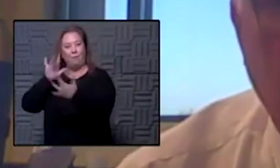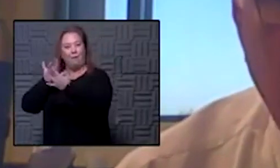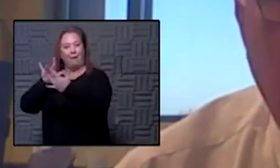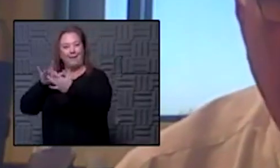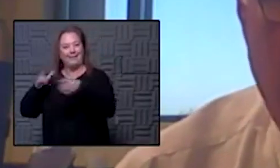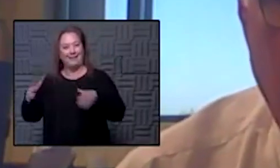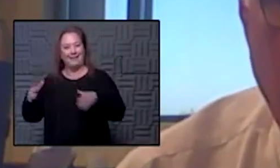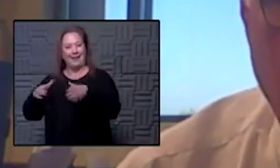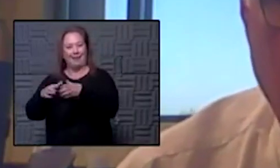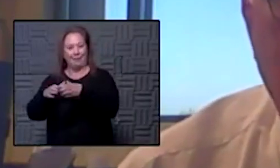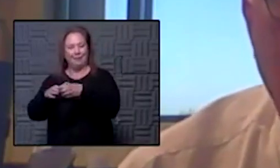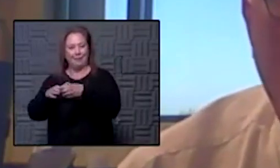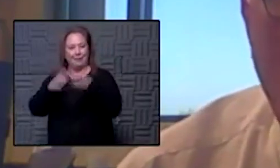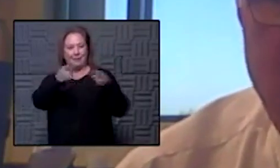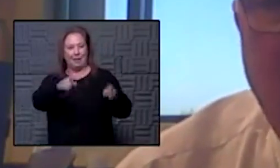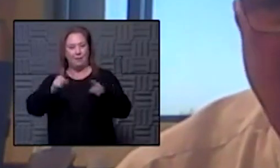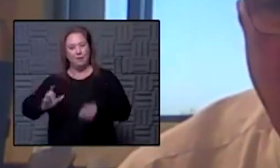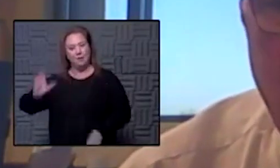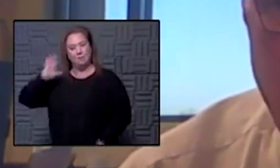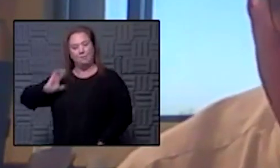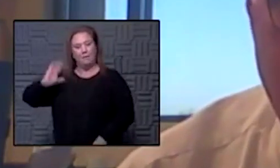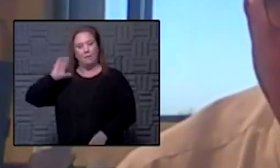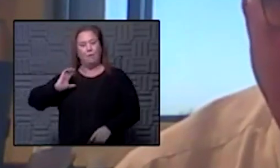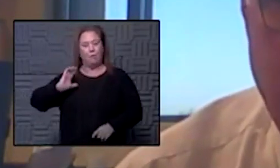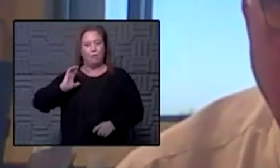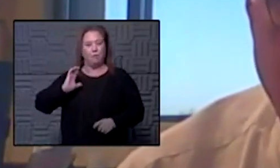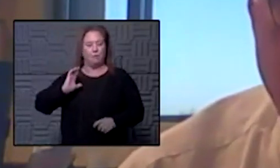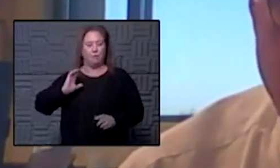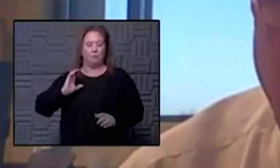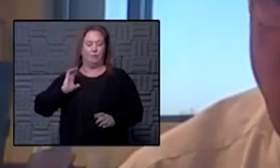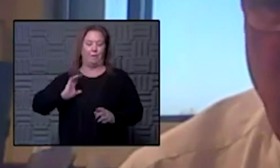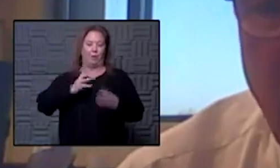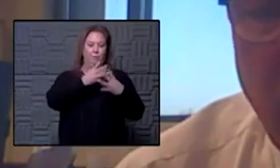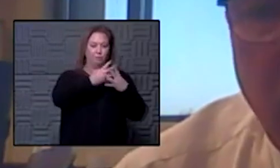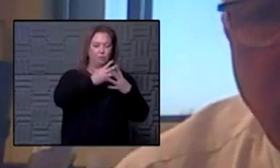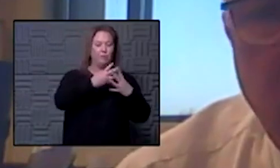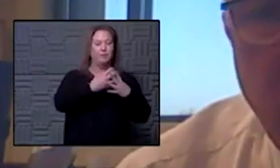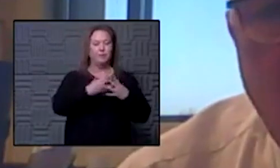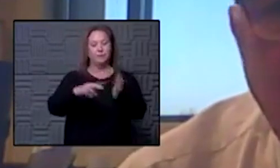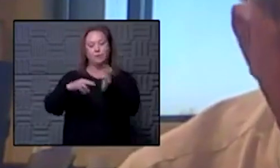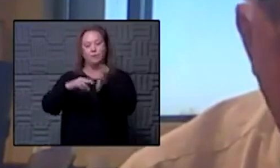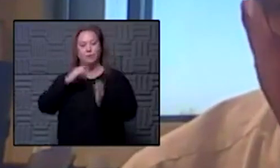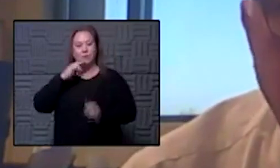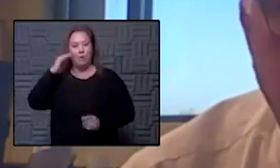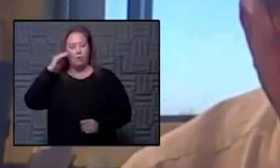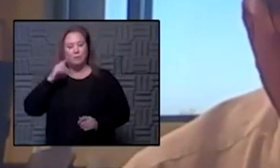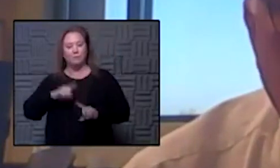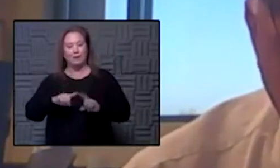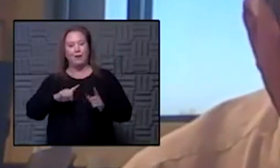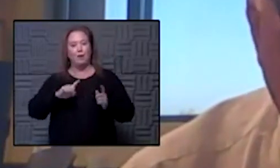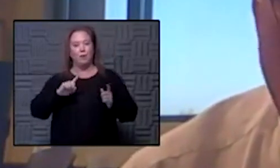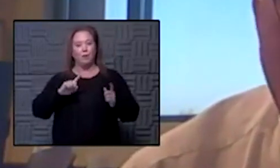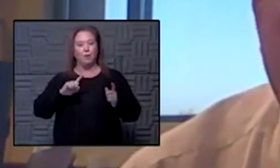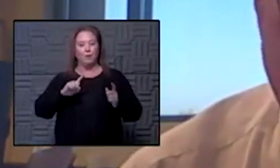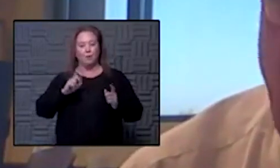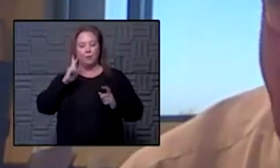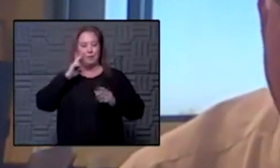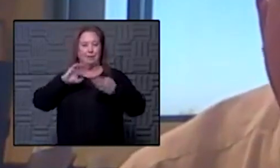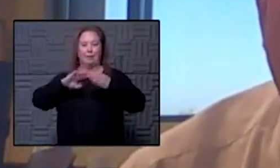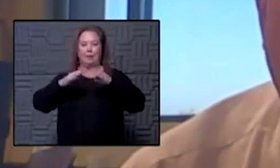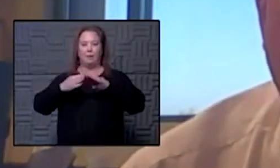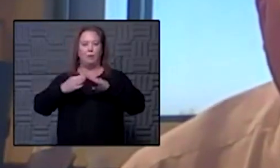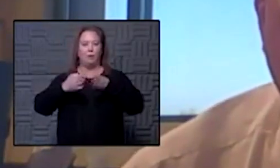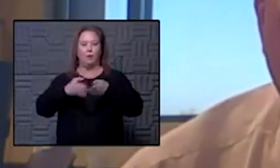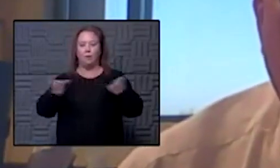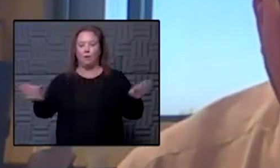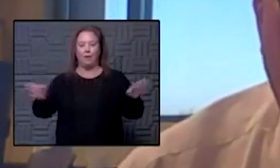gatherings and it used to be more in the before mentioned prisons and and nursing homes but now it's just community-wide in